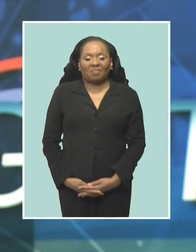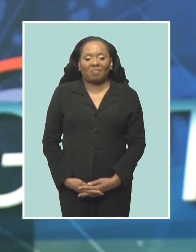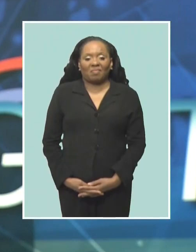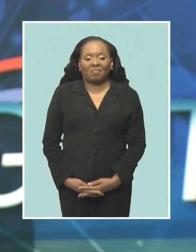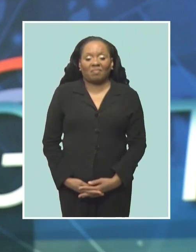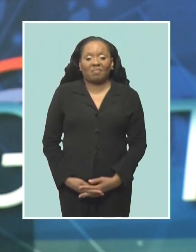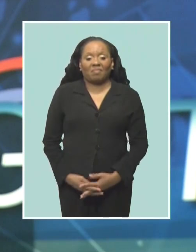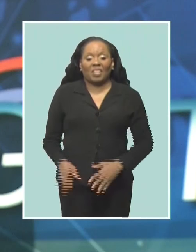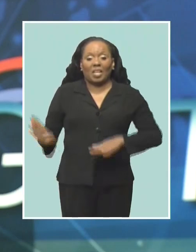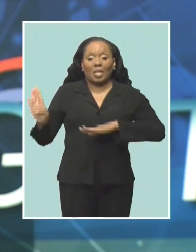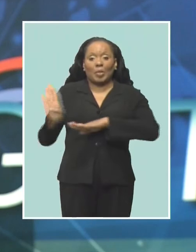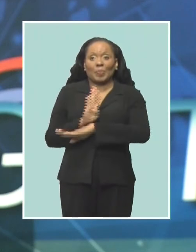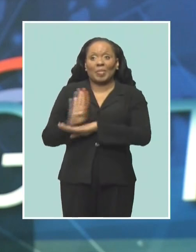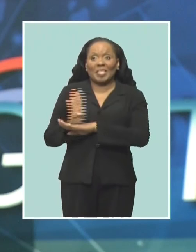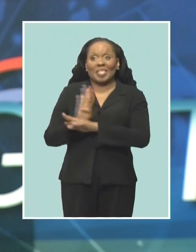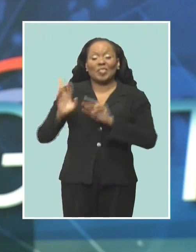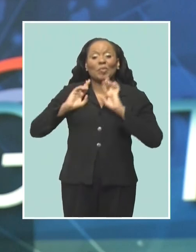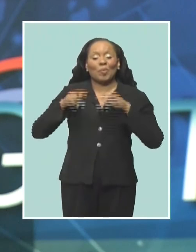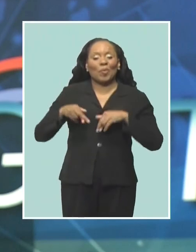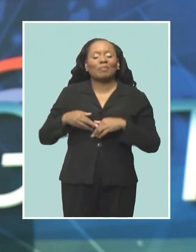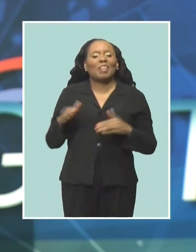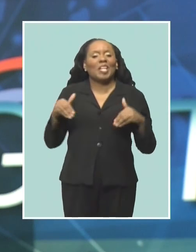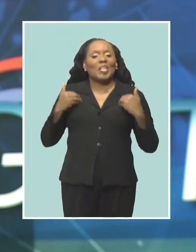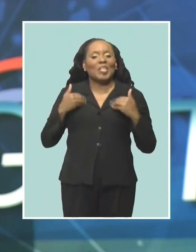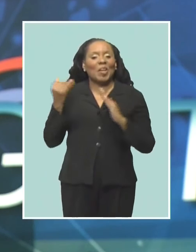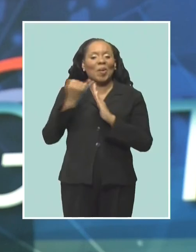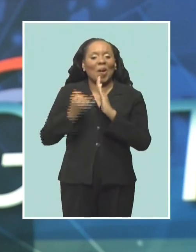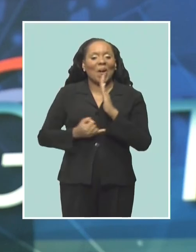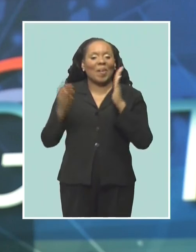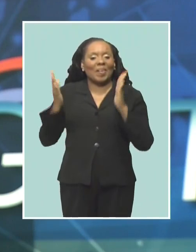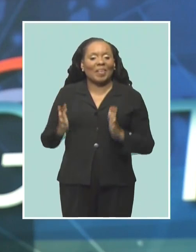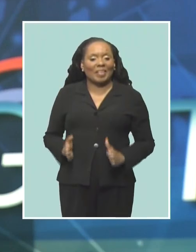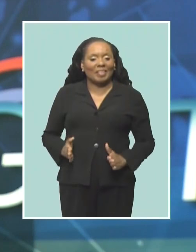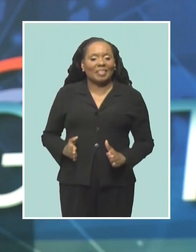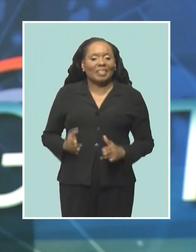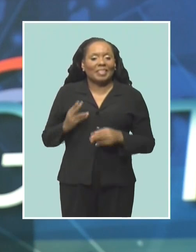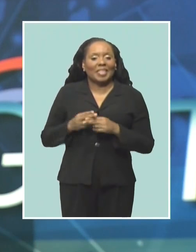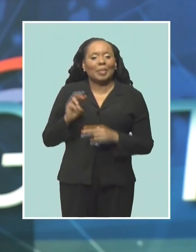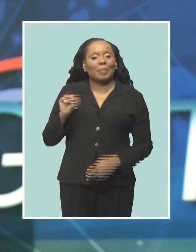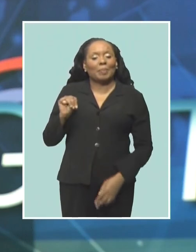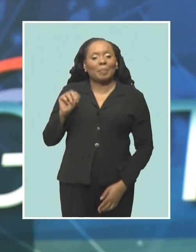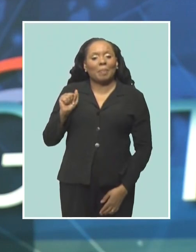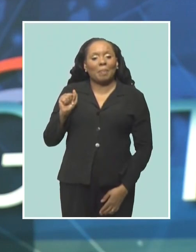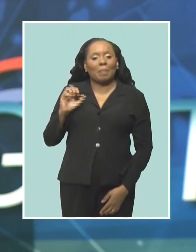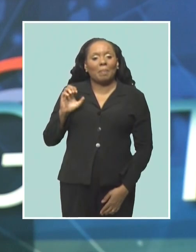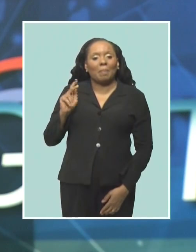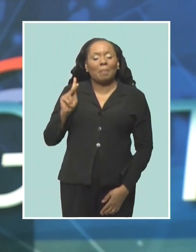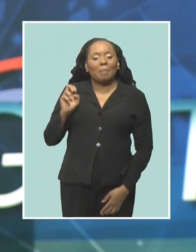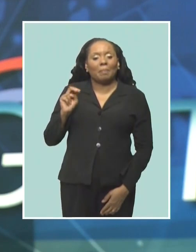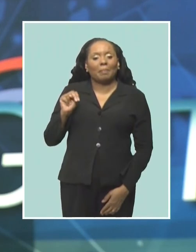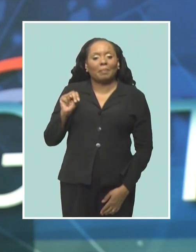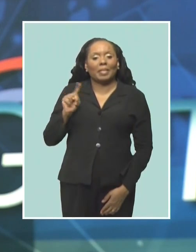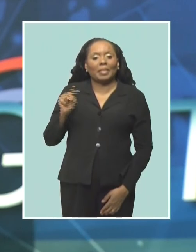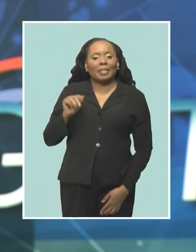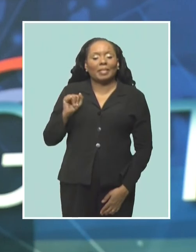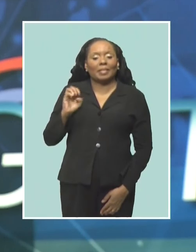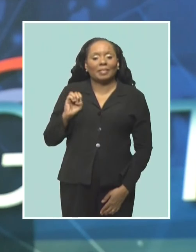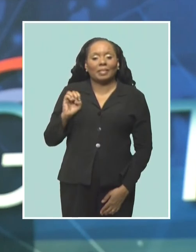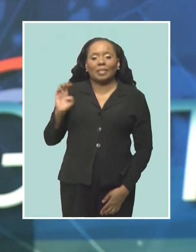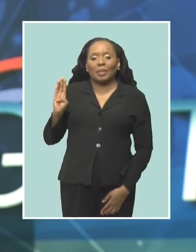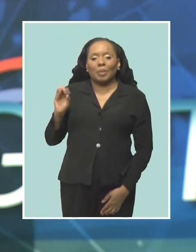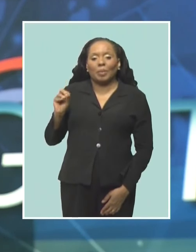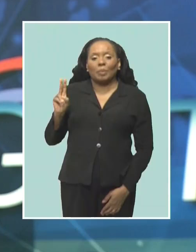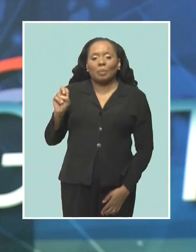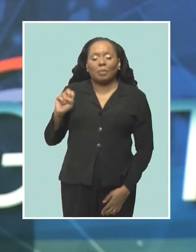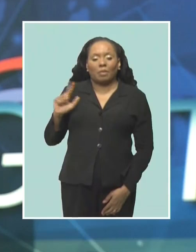In tonight's Business Report, young artist Mackenzie Bovell says more live performances are on her agenda for the remainder of this